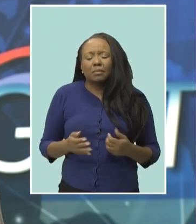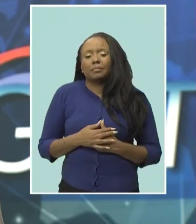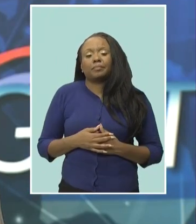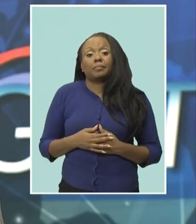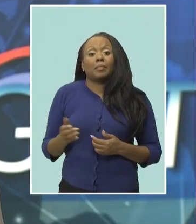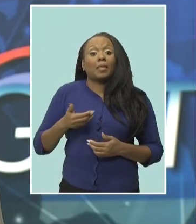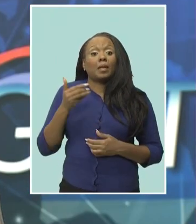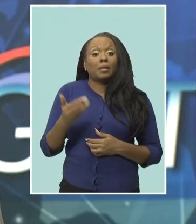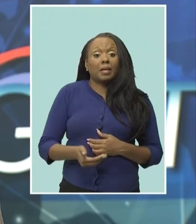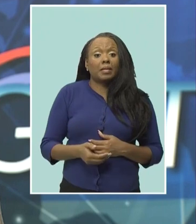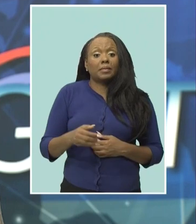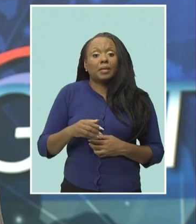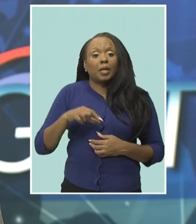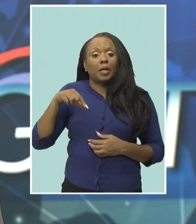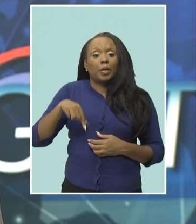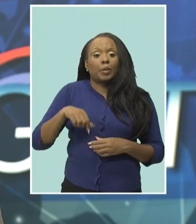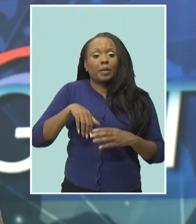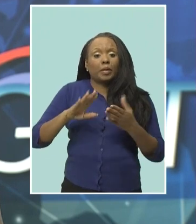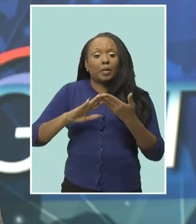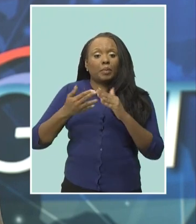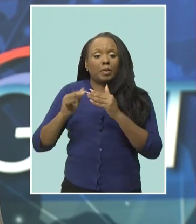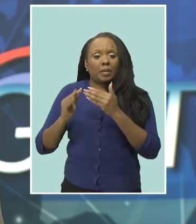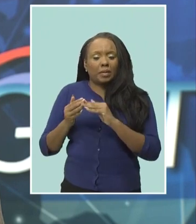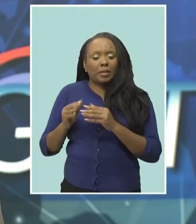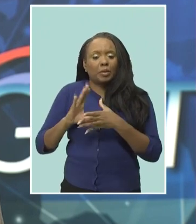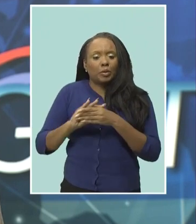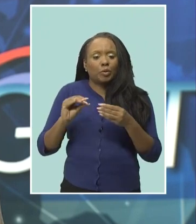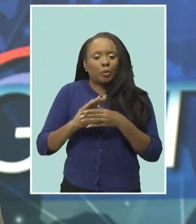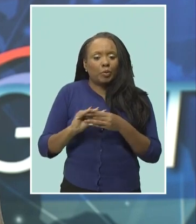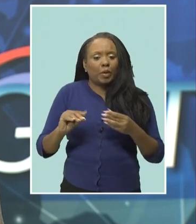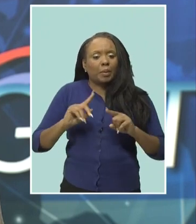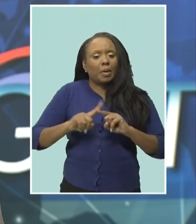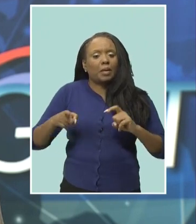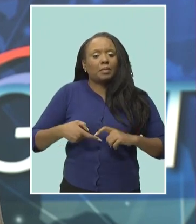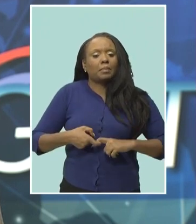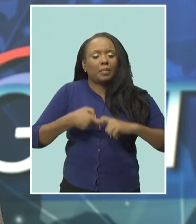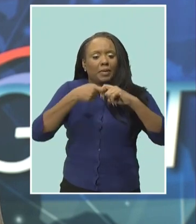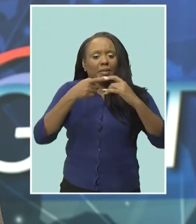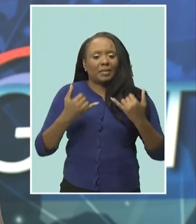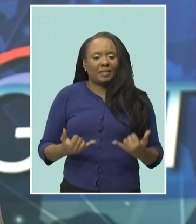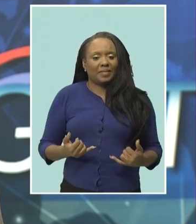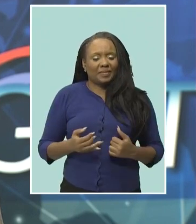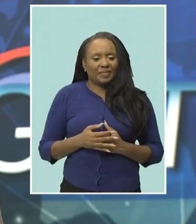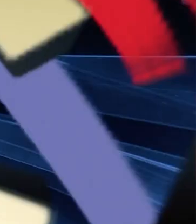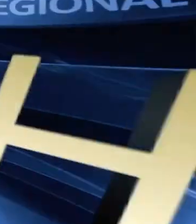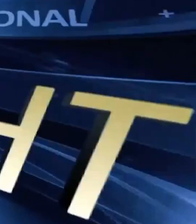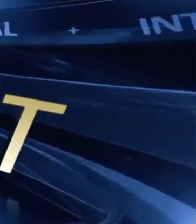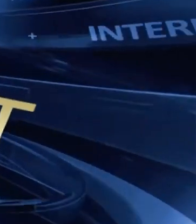cbc celebrates an anniversary at q in the community that story and more when we return